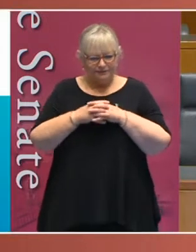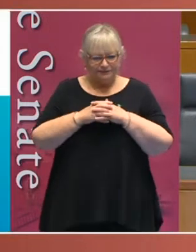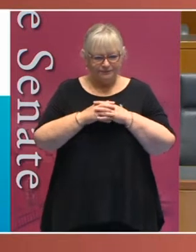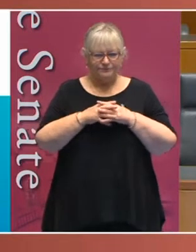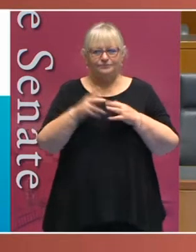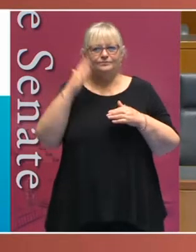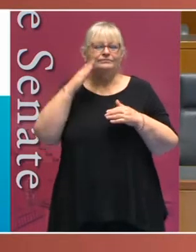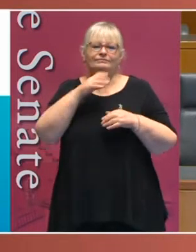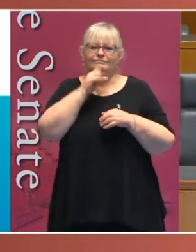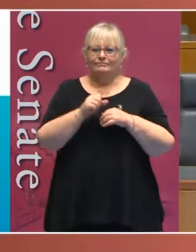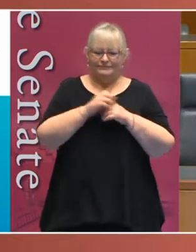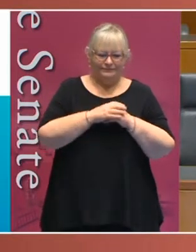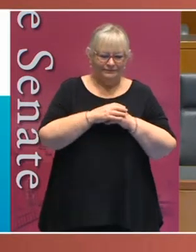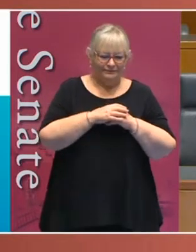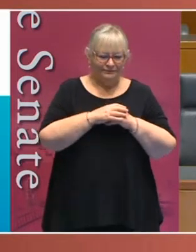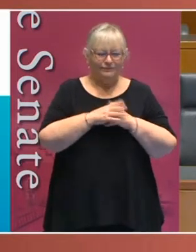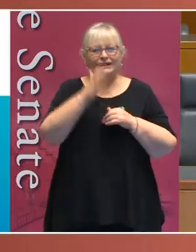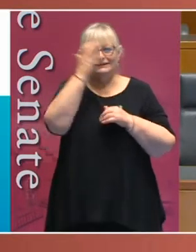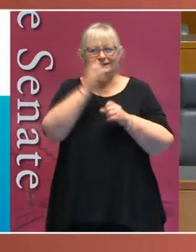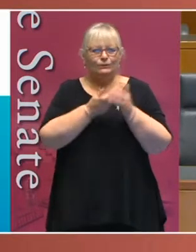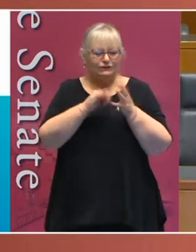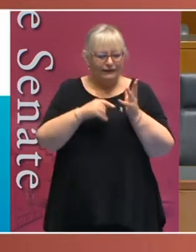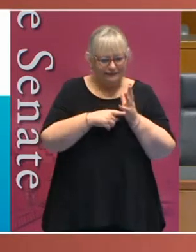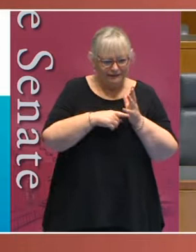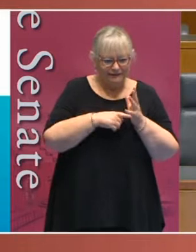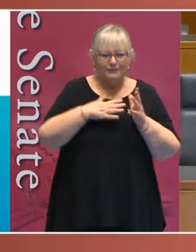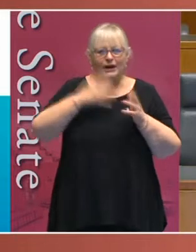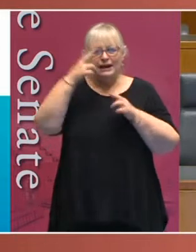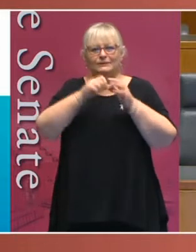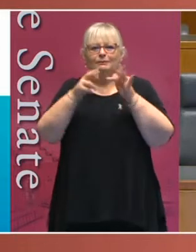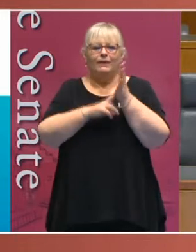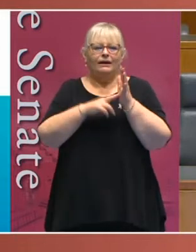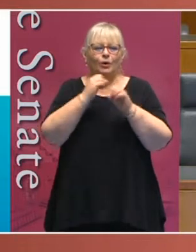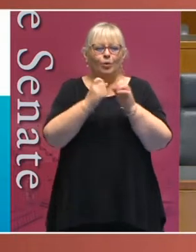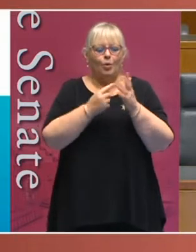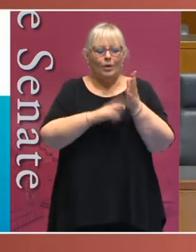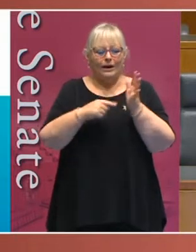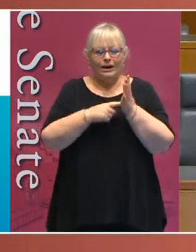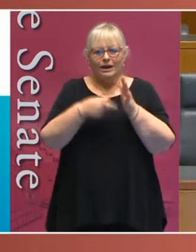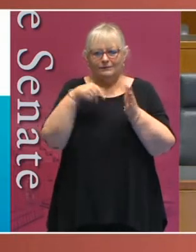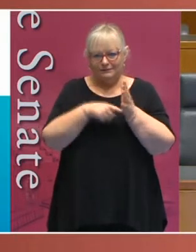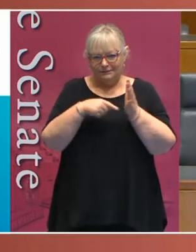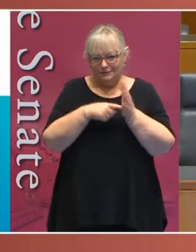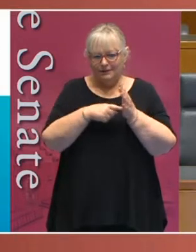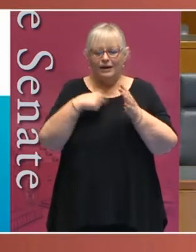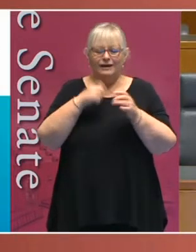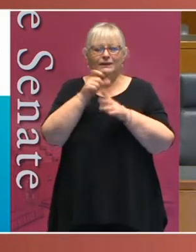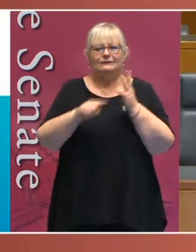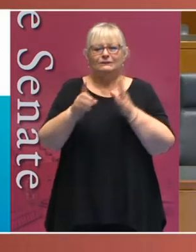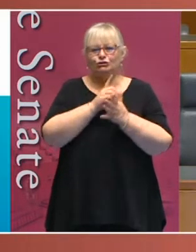Ladies and gentlemen, distinguished guests, my name is Ben Gauntlet, I'm the Disability Discrimination Commissioner